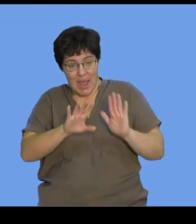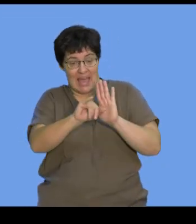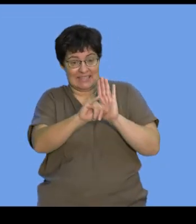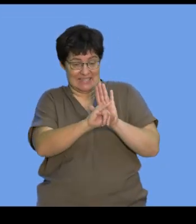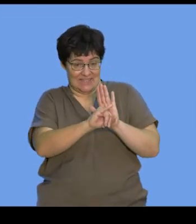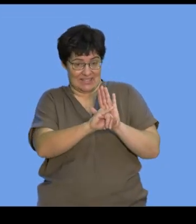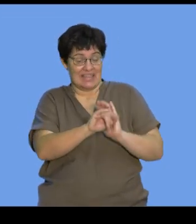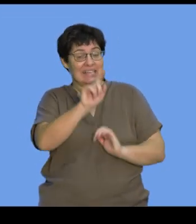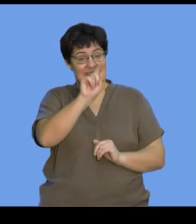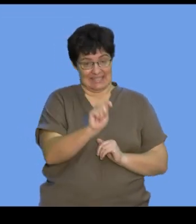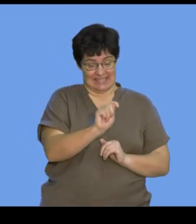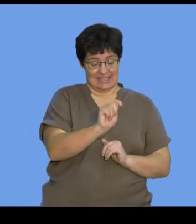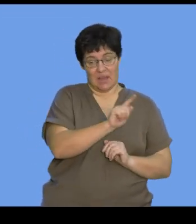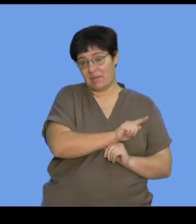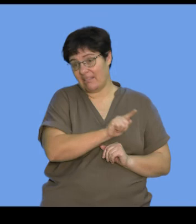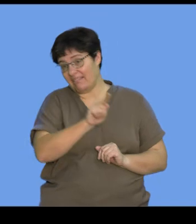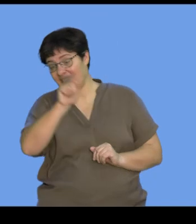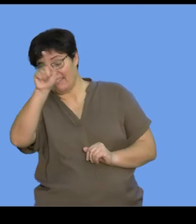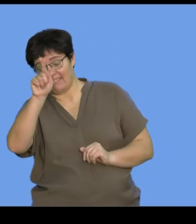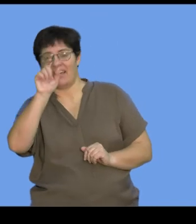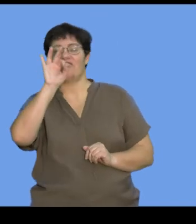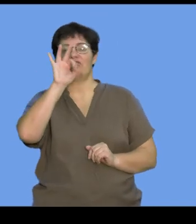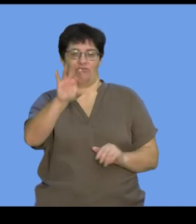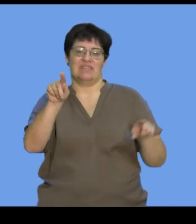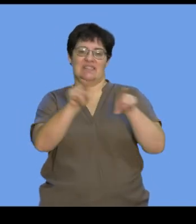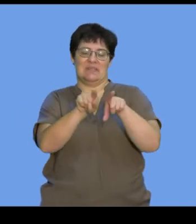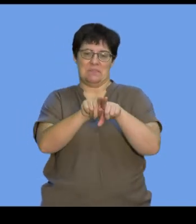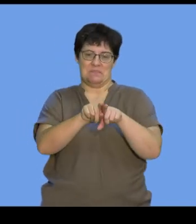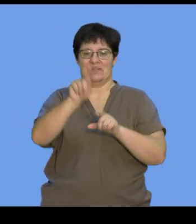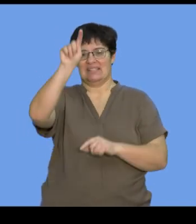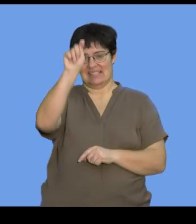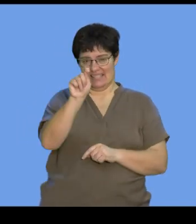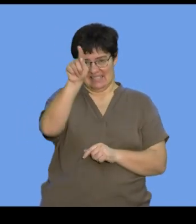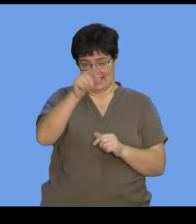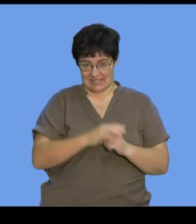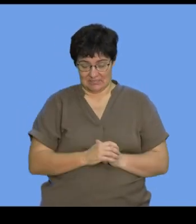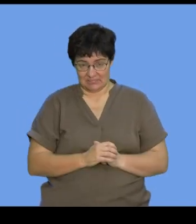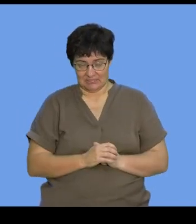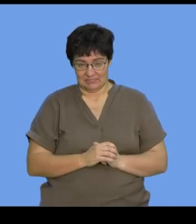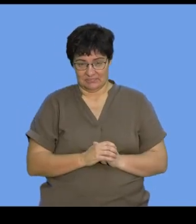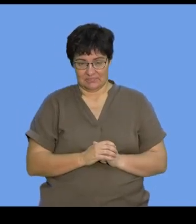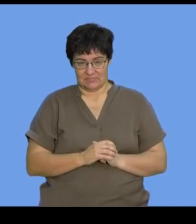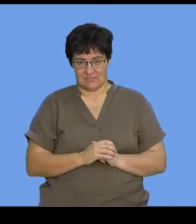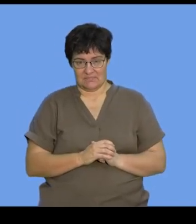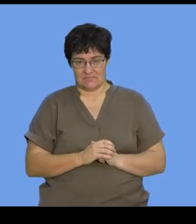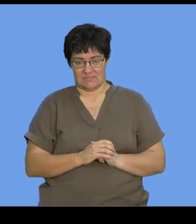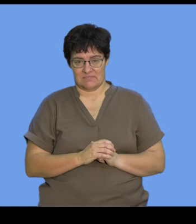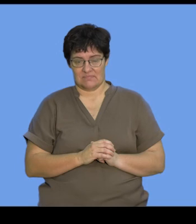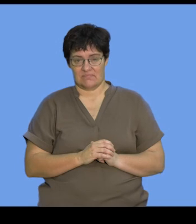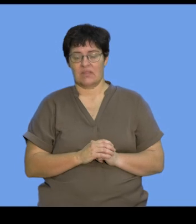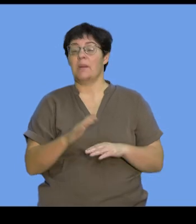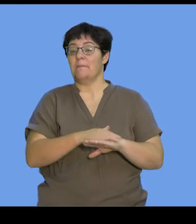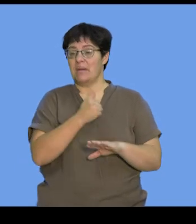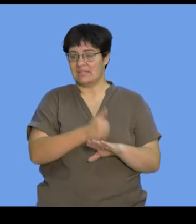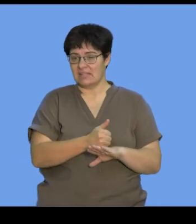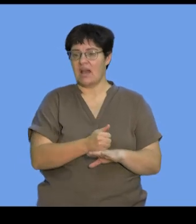as thymine, will be also indicative of what number three would be. So, based